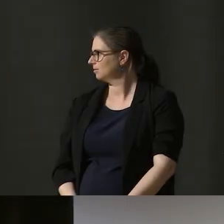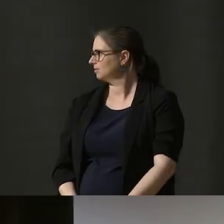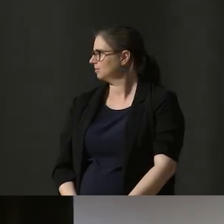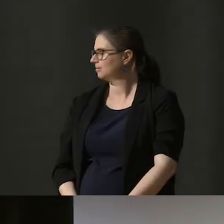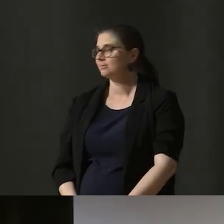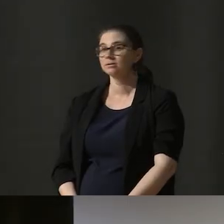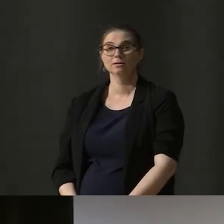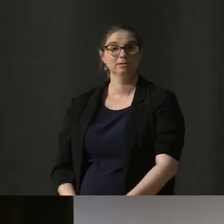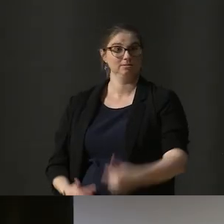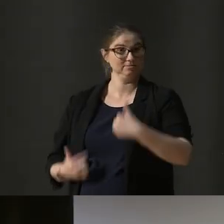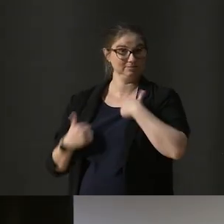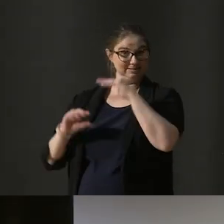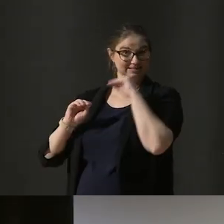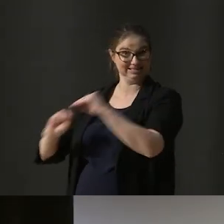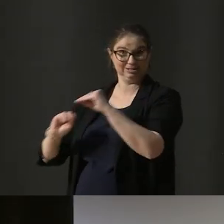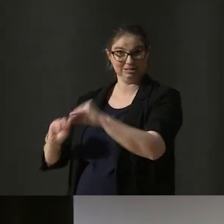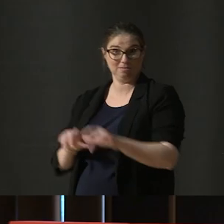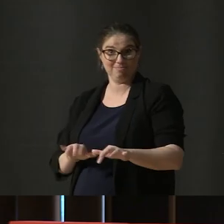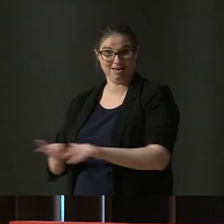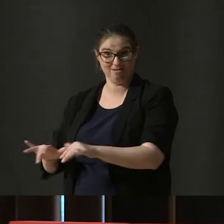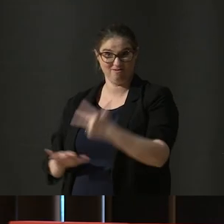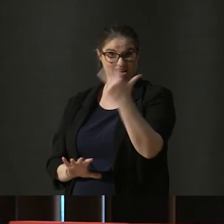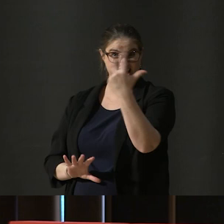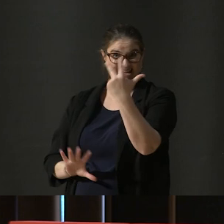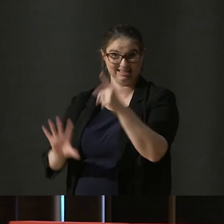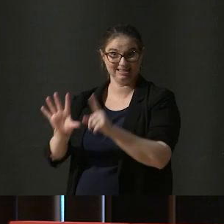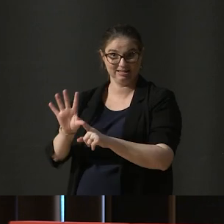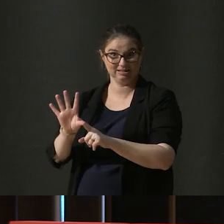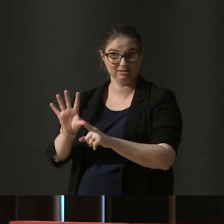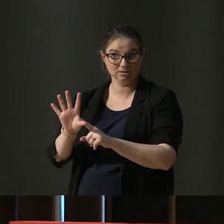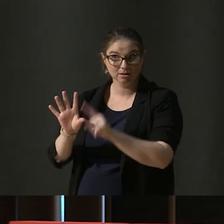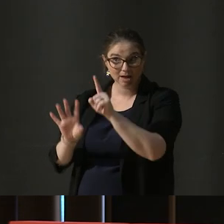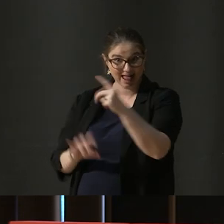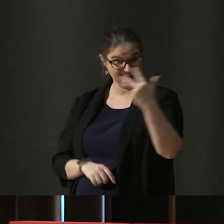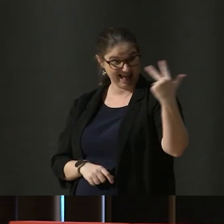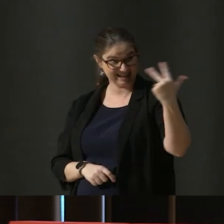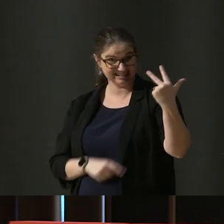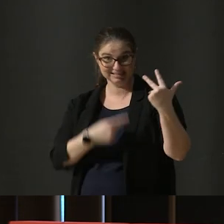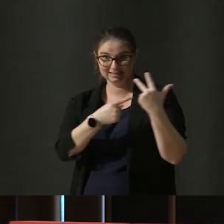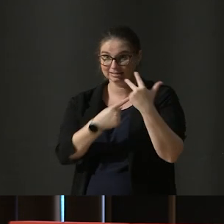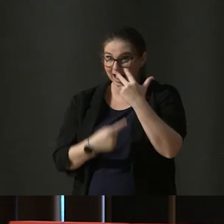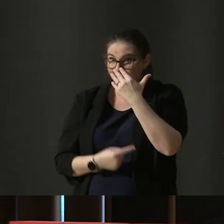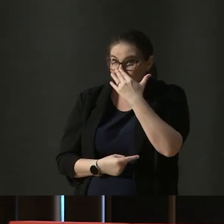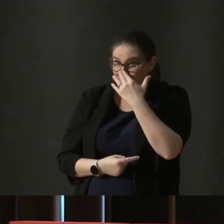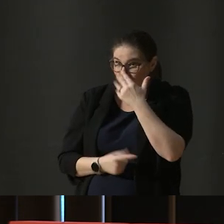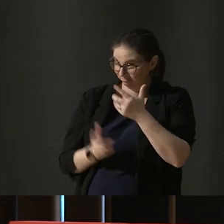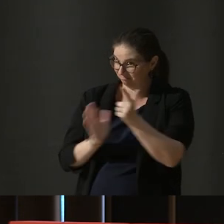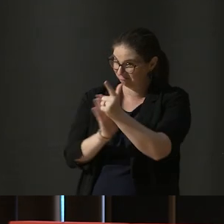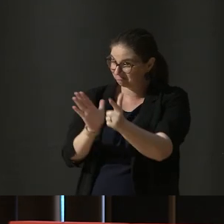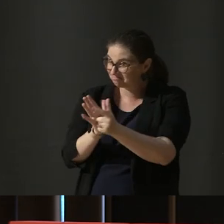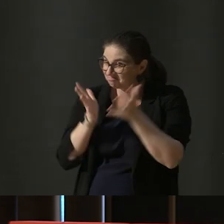I've been teaching piano for 18 years. 18 also happens to be the legal drinking age here in Australia.